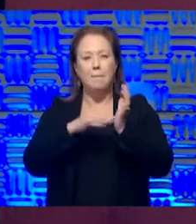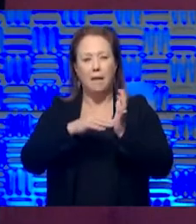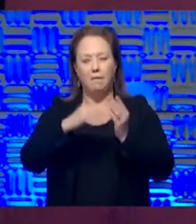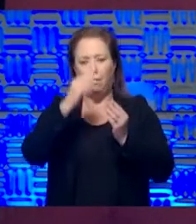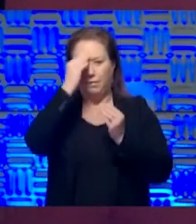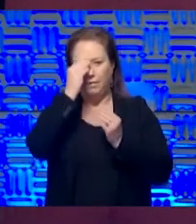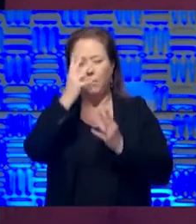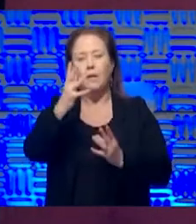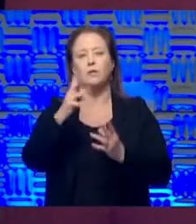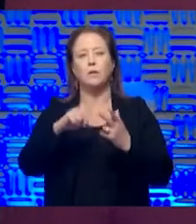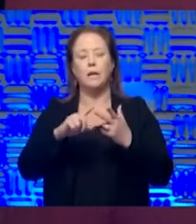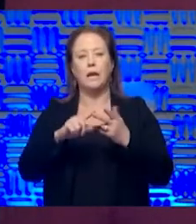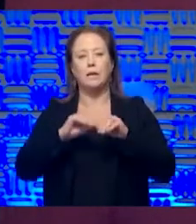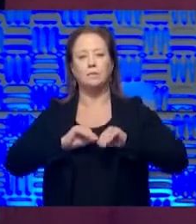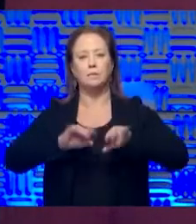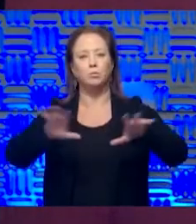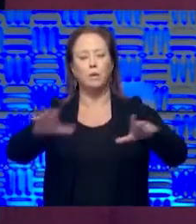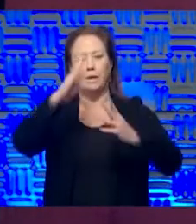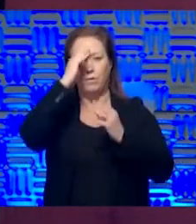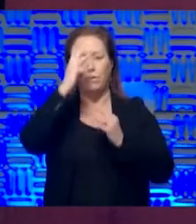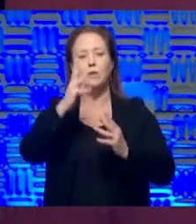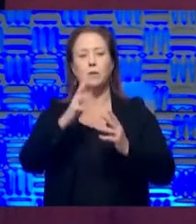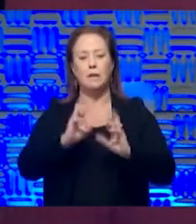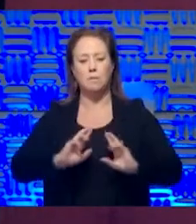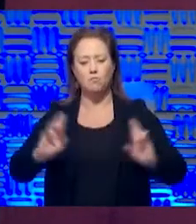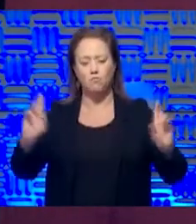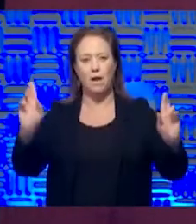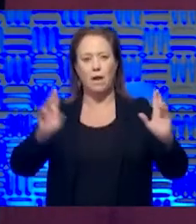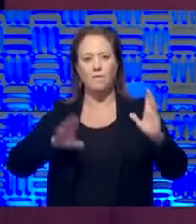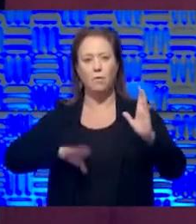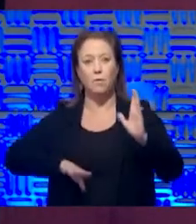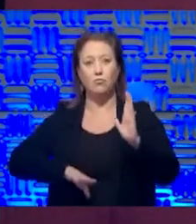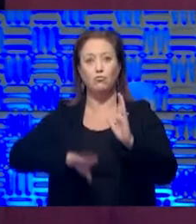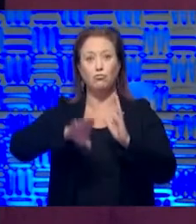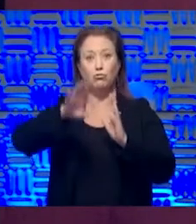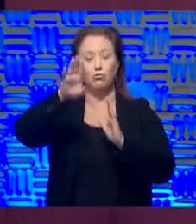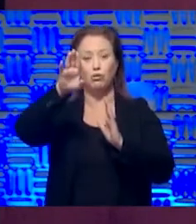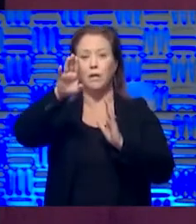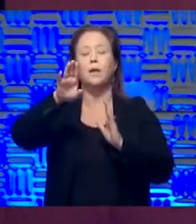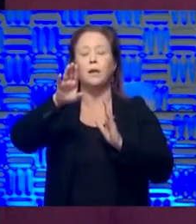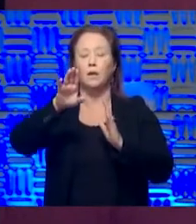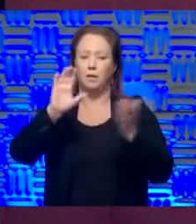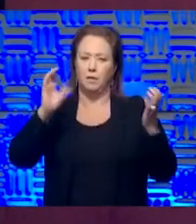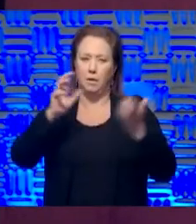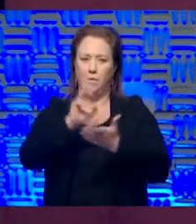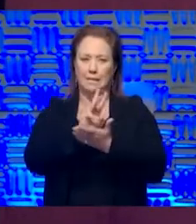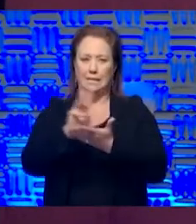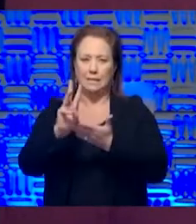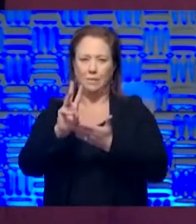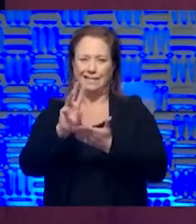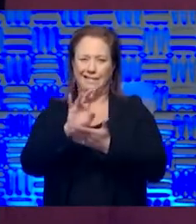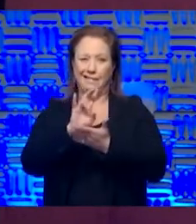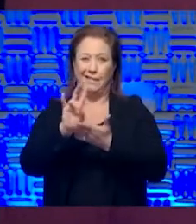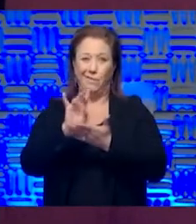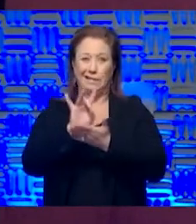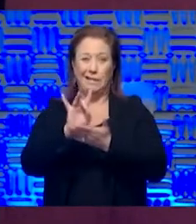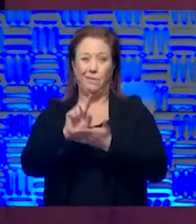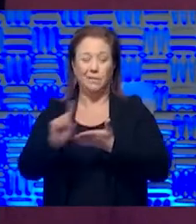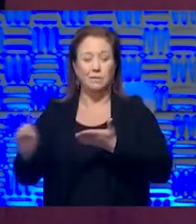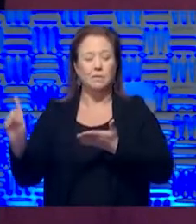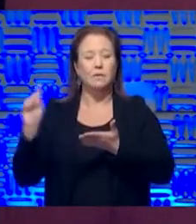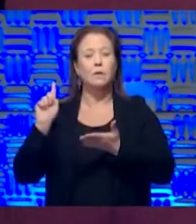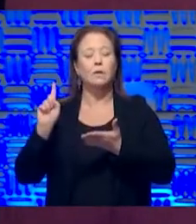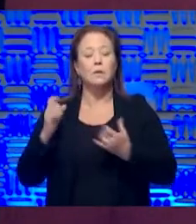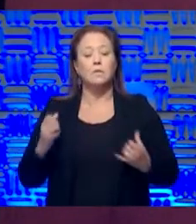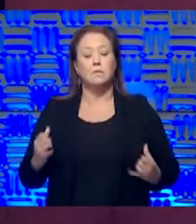knowledge and be much better prepared for a surge than we were six or eight weeks ago. There is no question it has worked to our benefit. Now